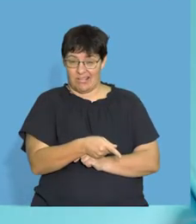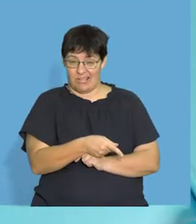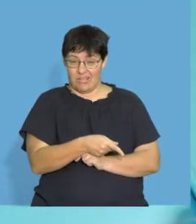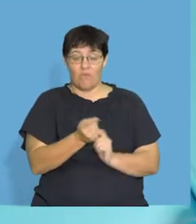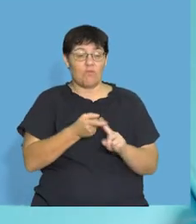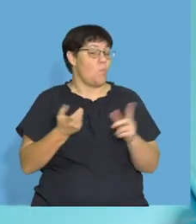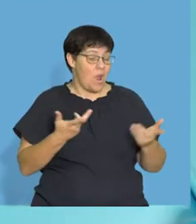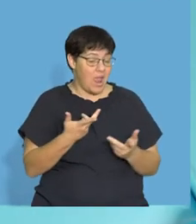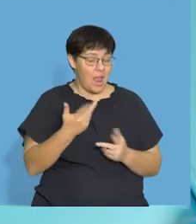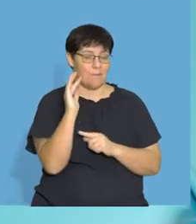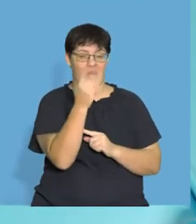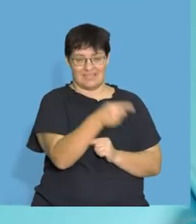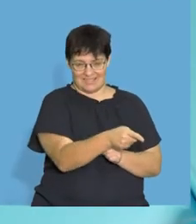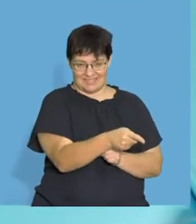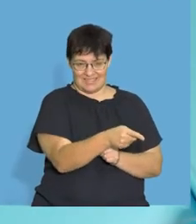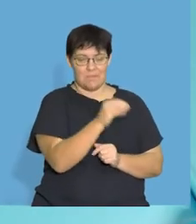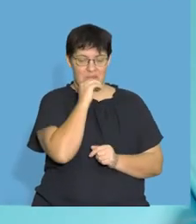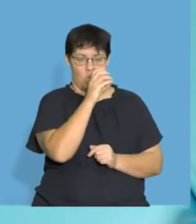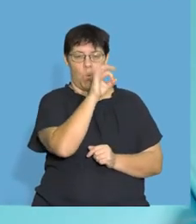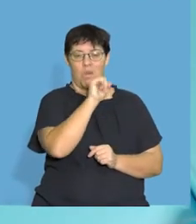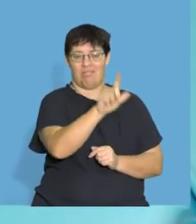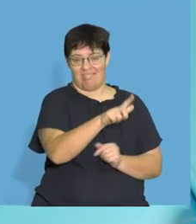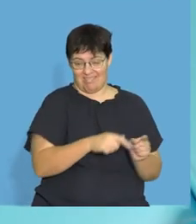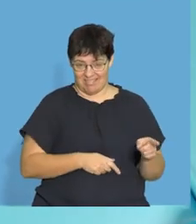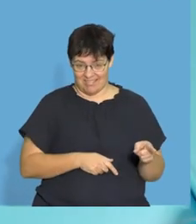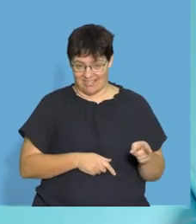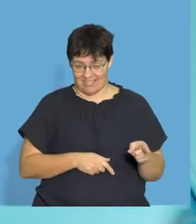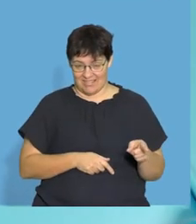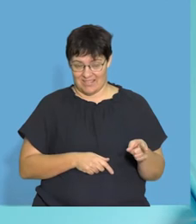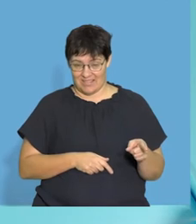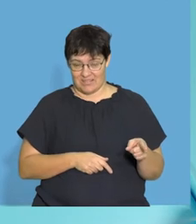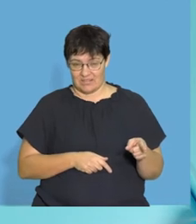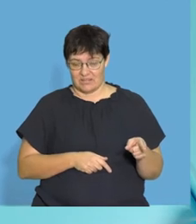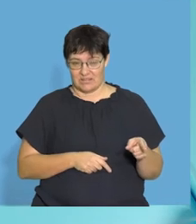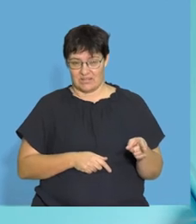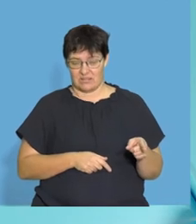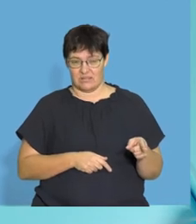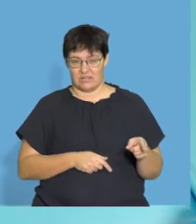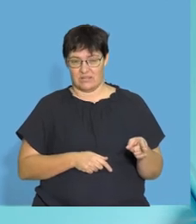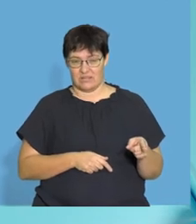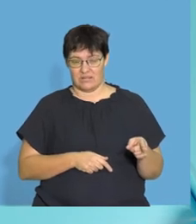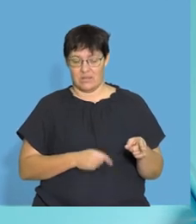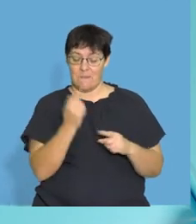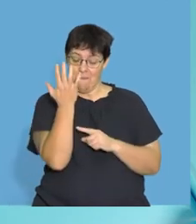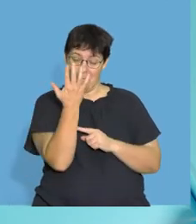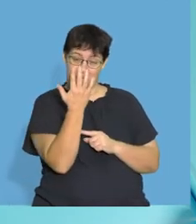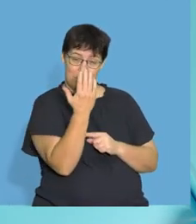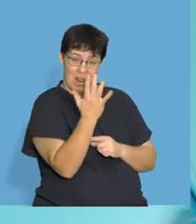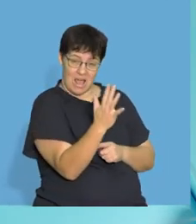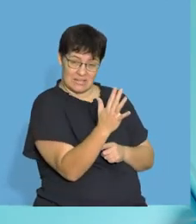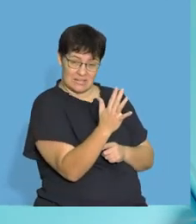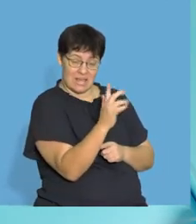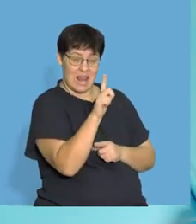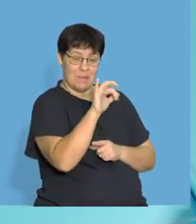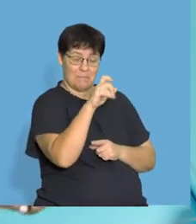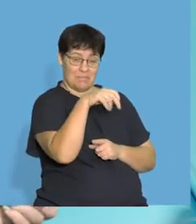it's an oil, well, if it's an oil from a plant, we call it an oil. Okay, so when we talk about all